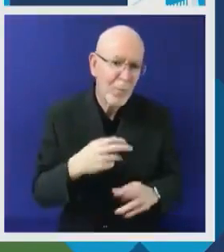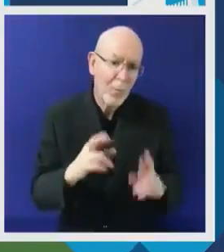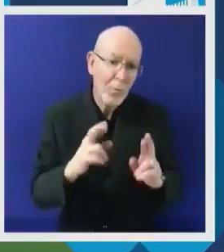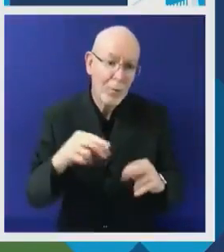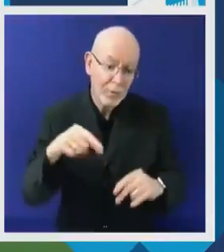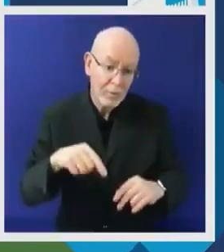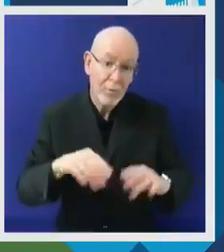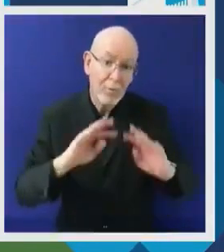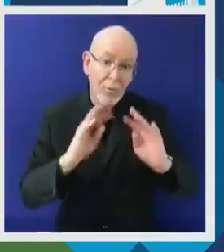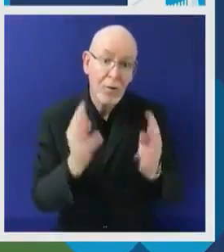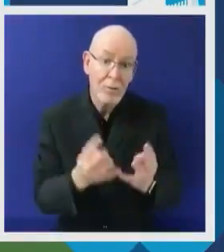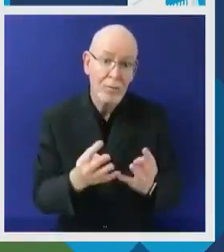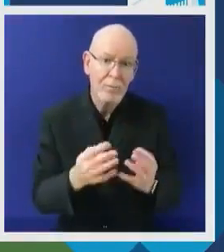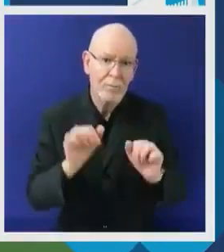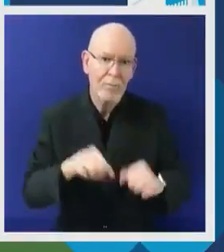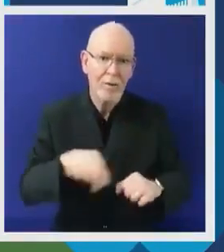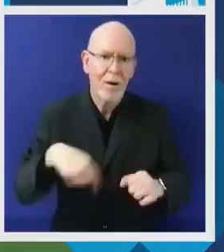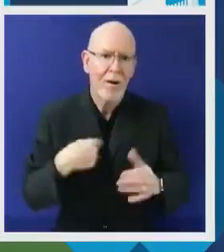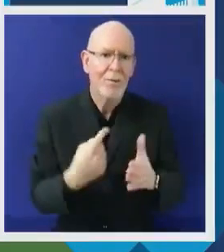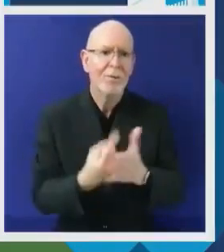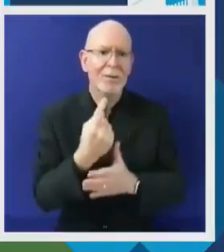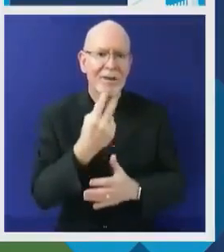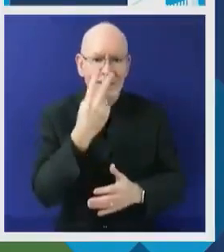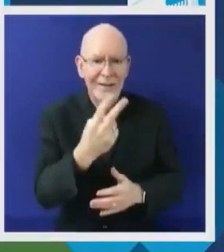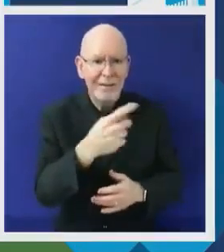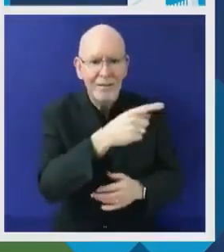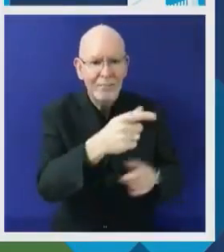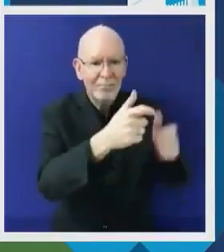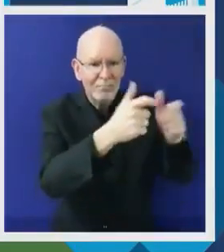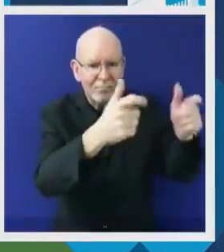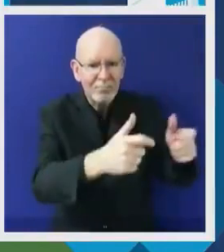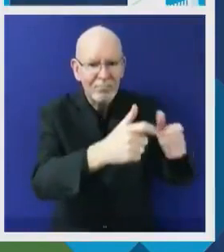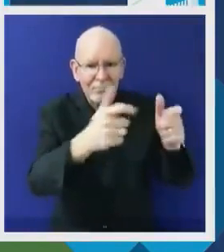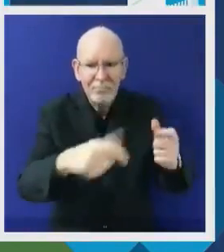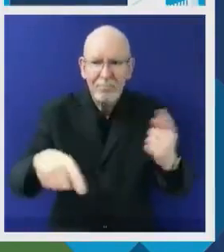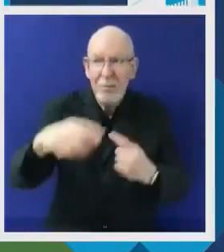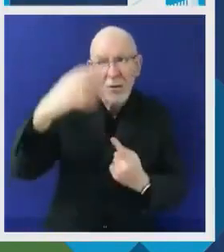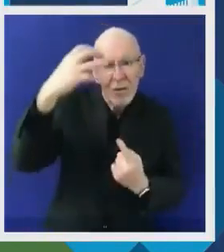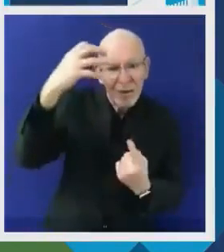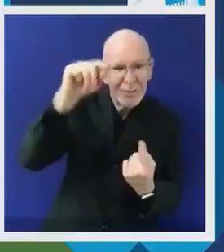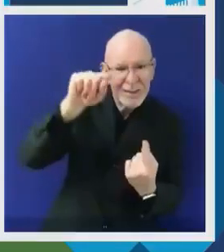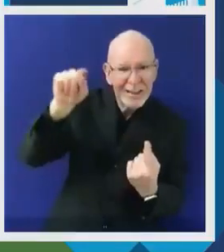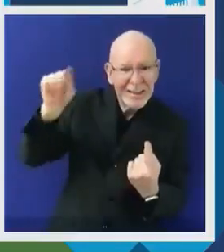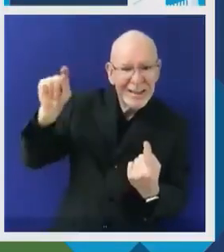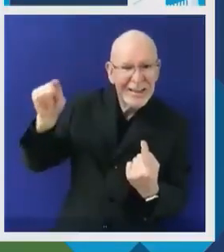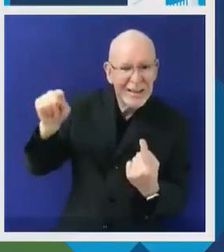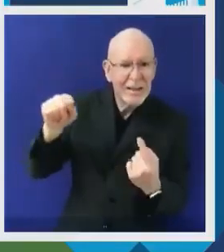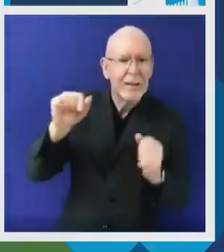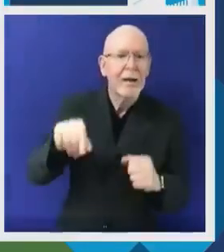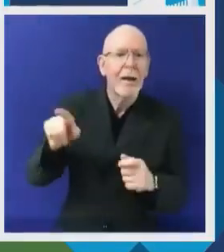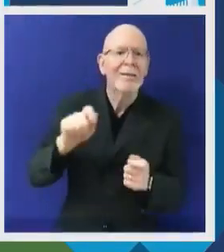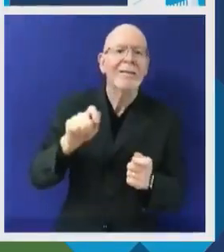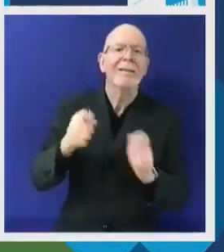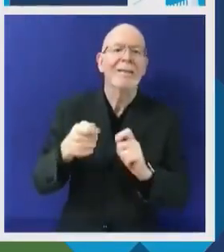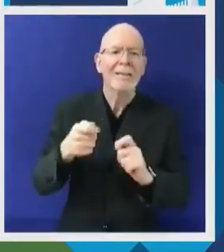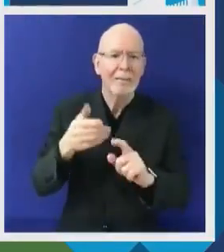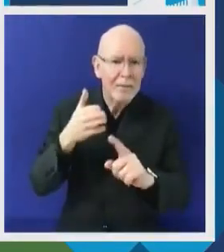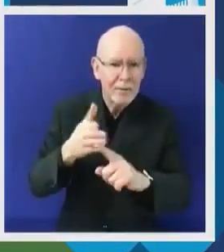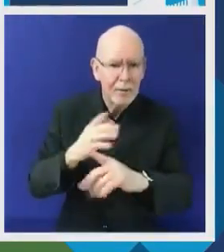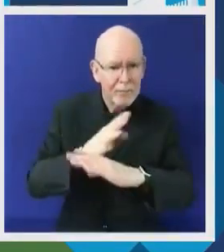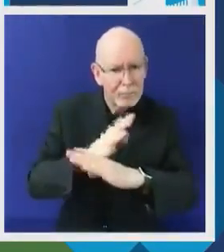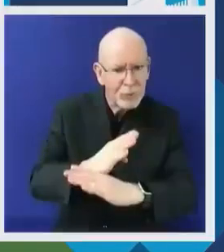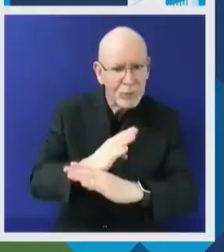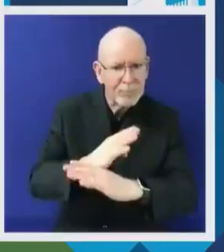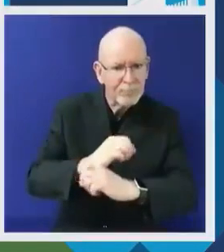They need allies who will support them in translating their words into action. Wherever they are doing their activism, in